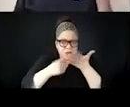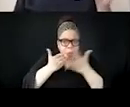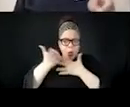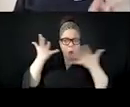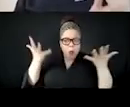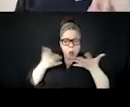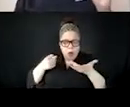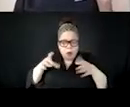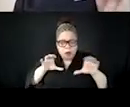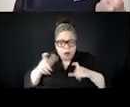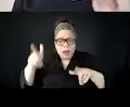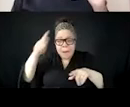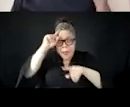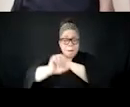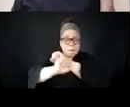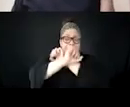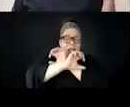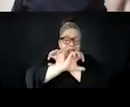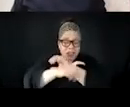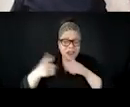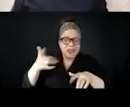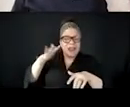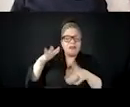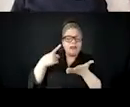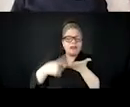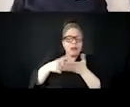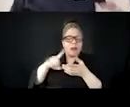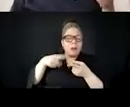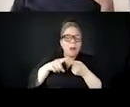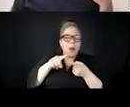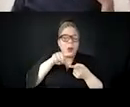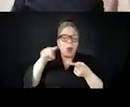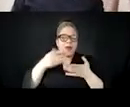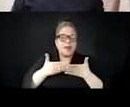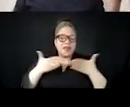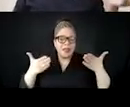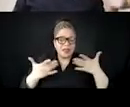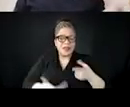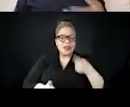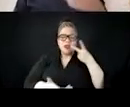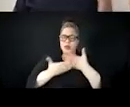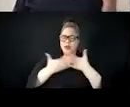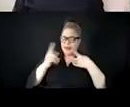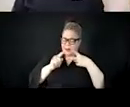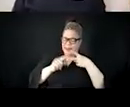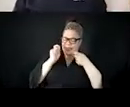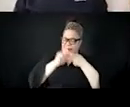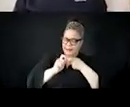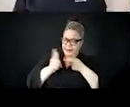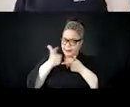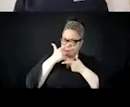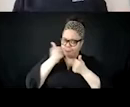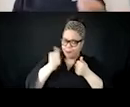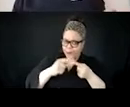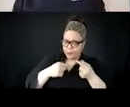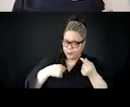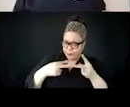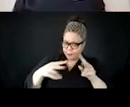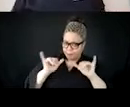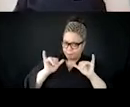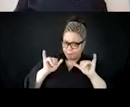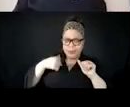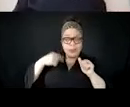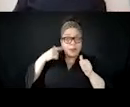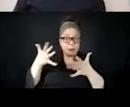that are specifically interesting to me, and I think could be interesting to you based on disinformation was preventing coalition and destroying